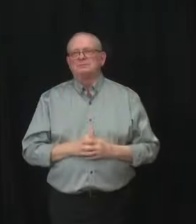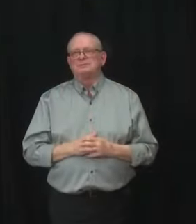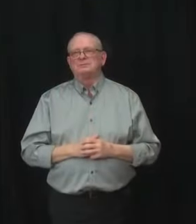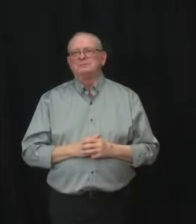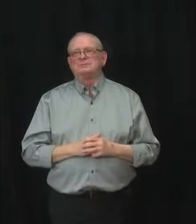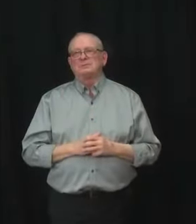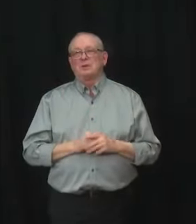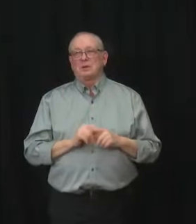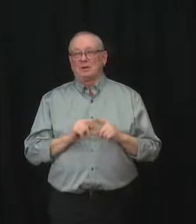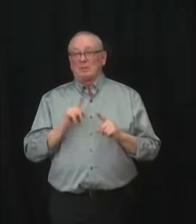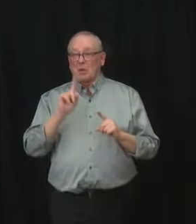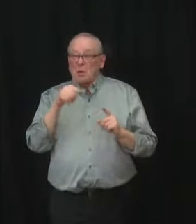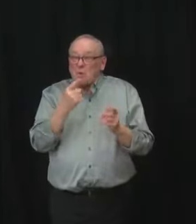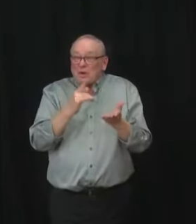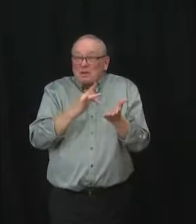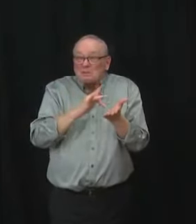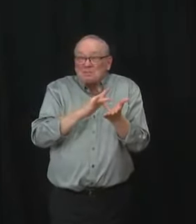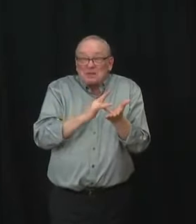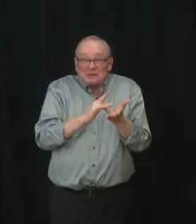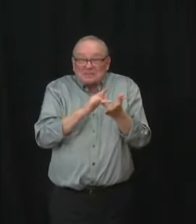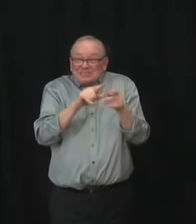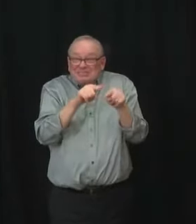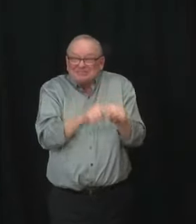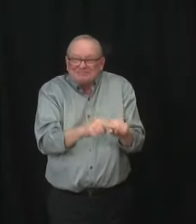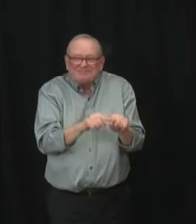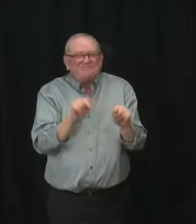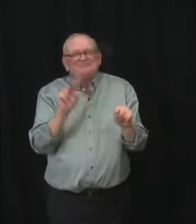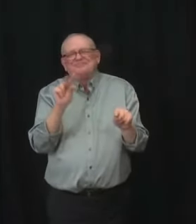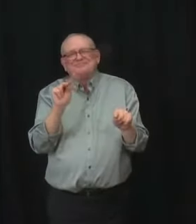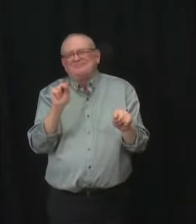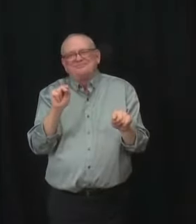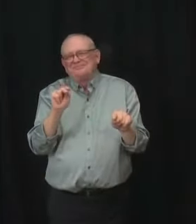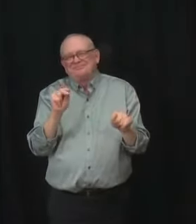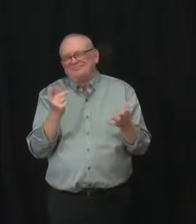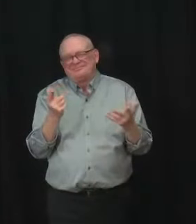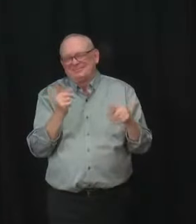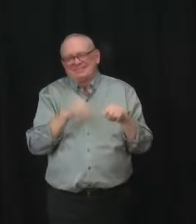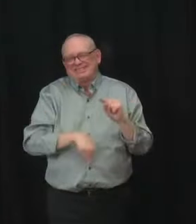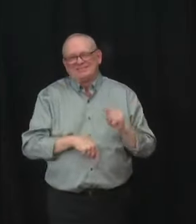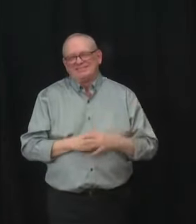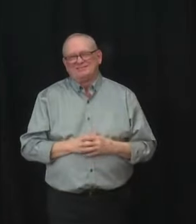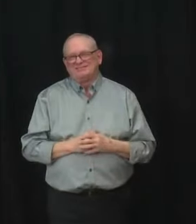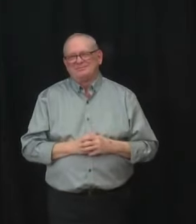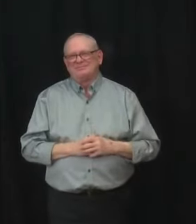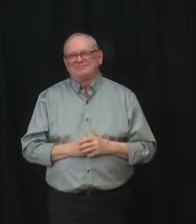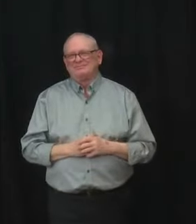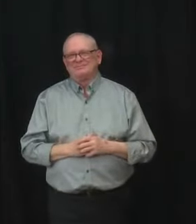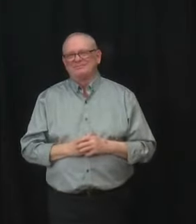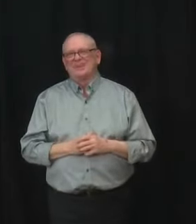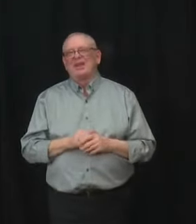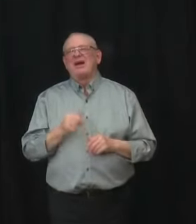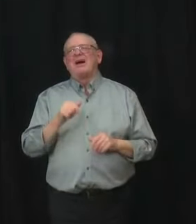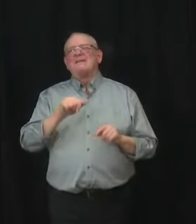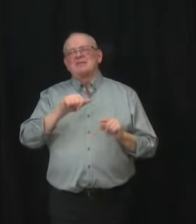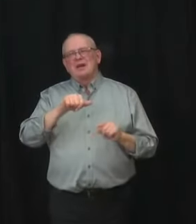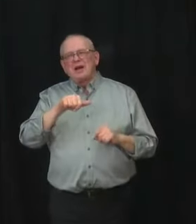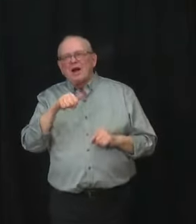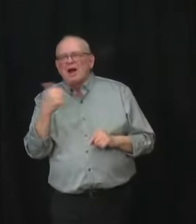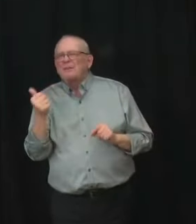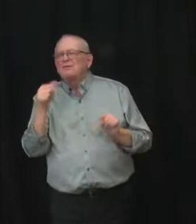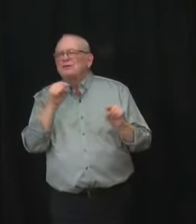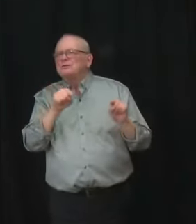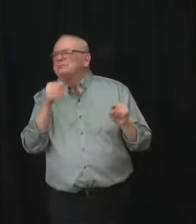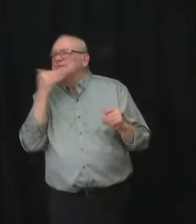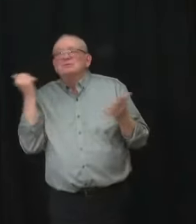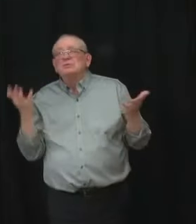solely on it and the ones that will inevitably follow to get us through this wave or any future wave, which is why